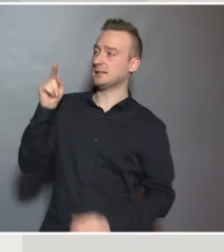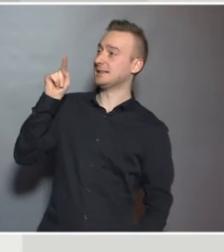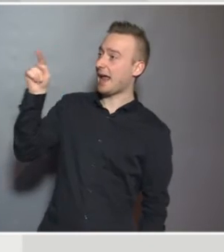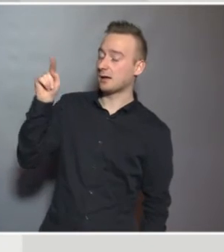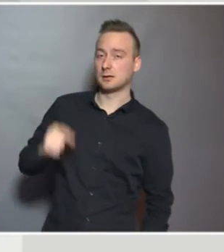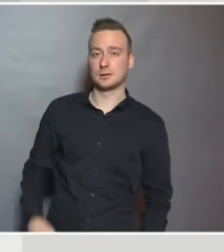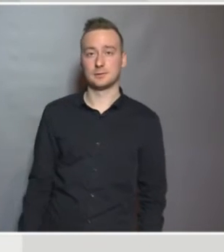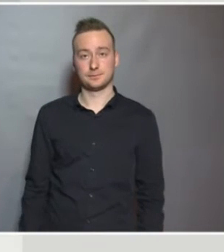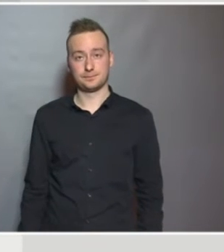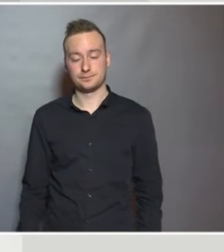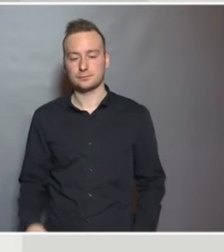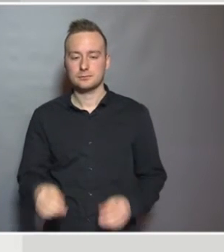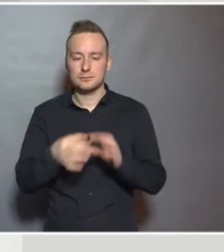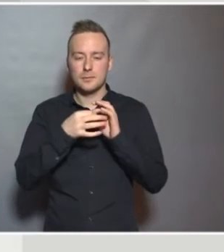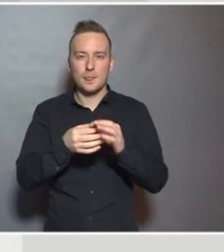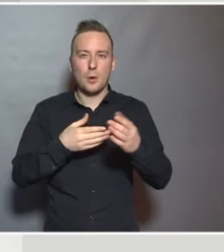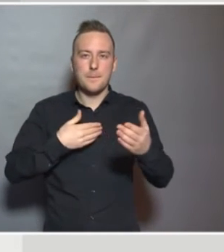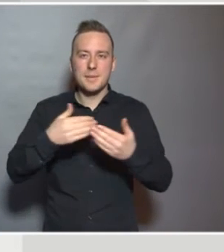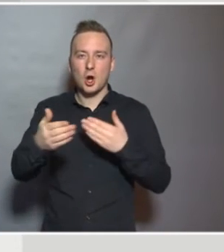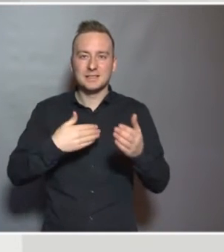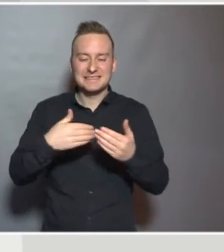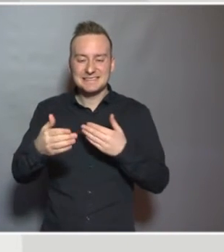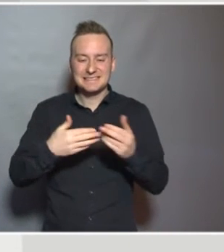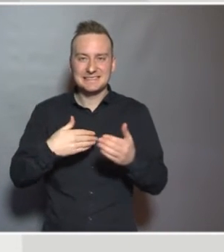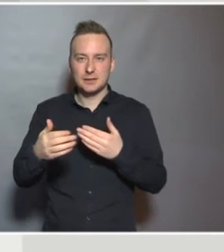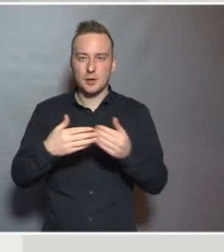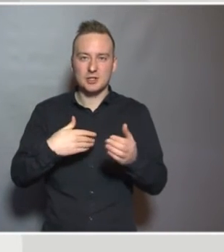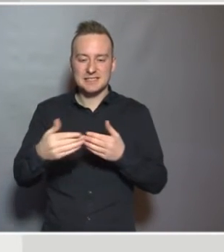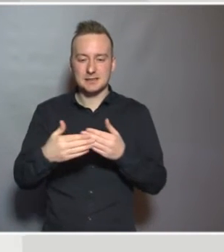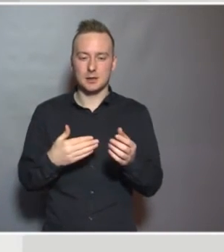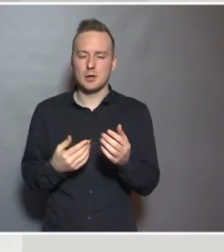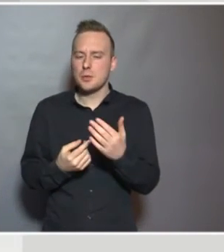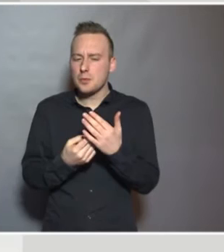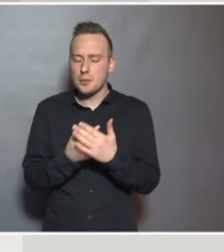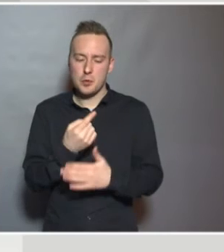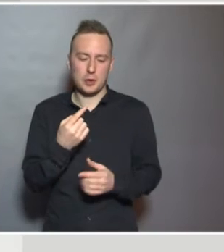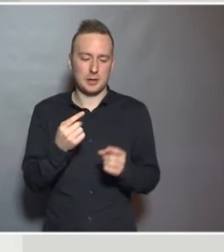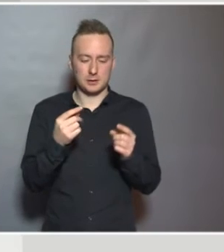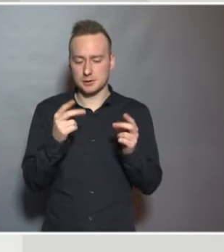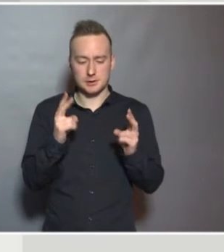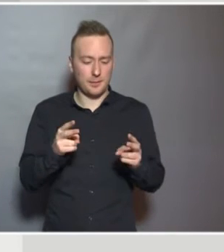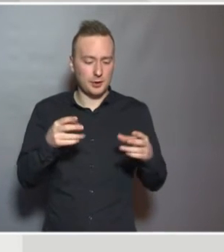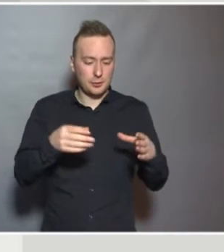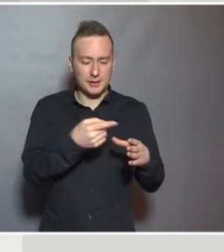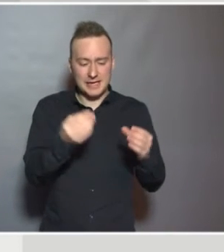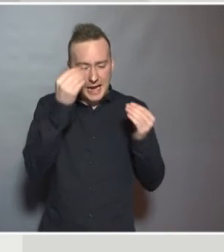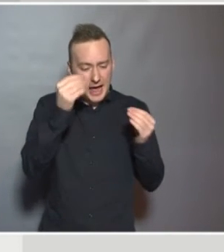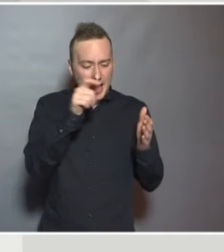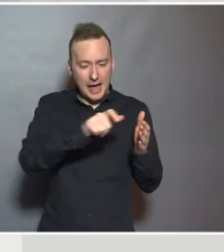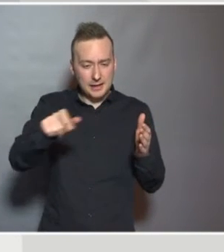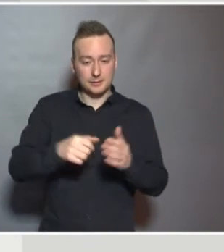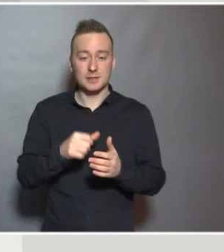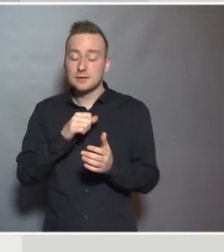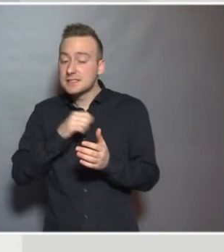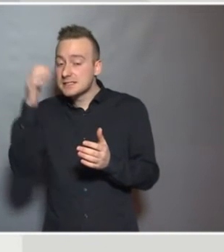When it comes down to practice, maybe we're working with the same groups of learners. But when we're thinking about